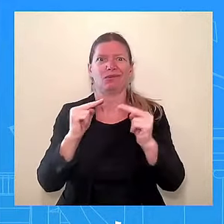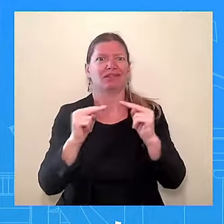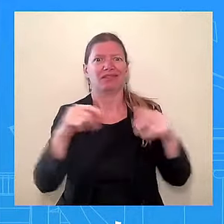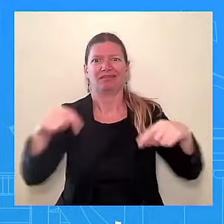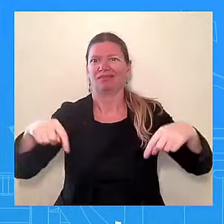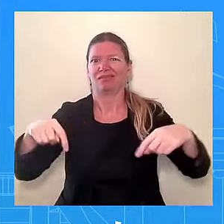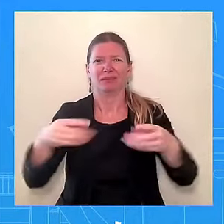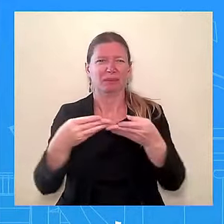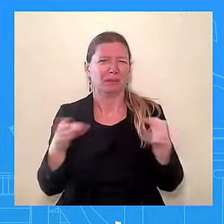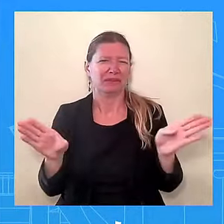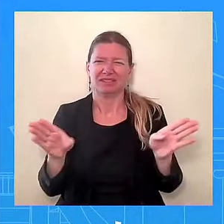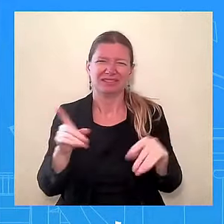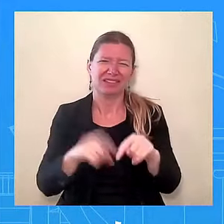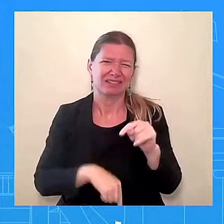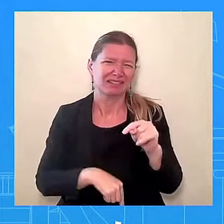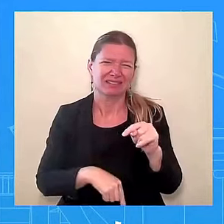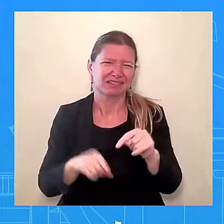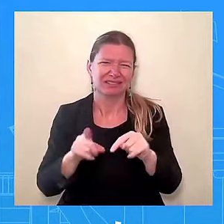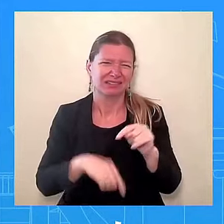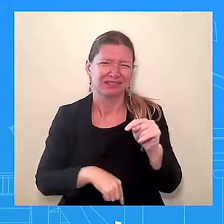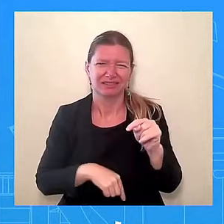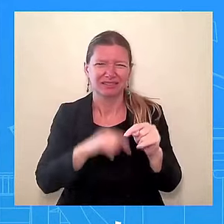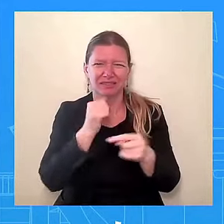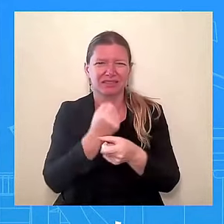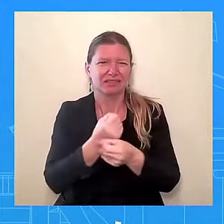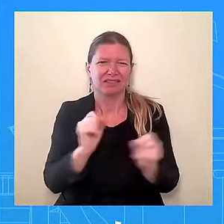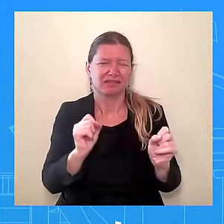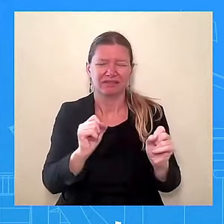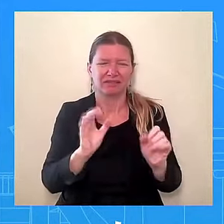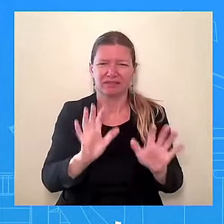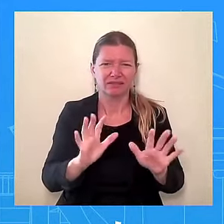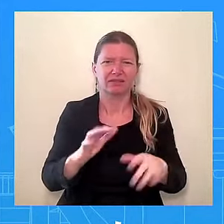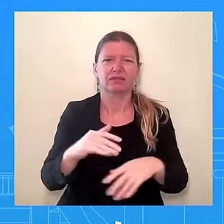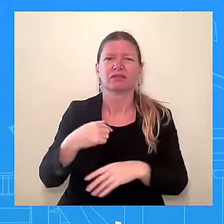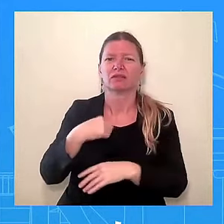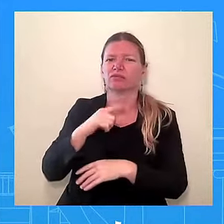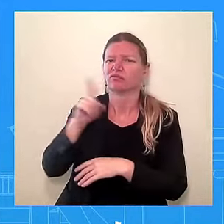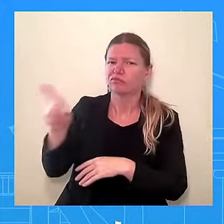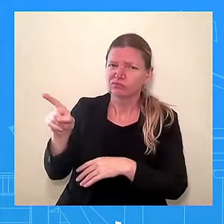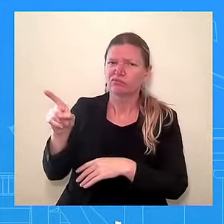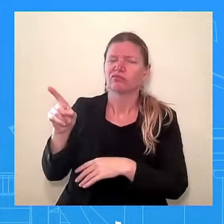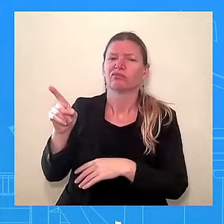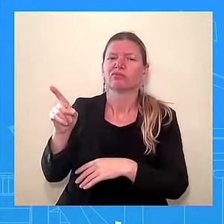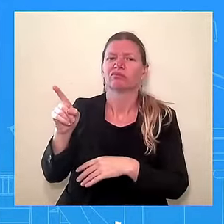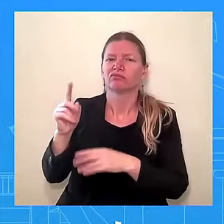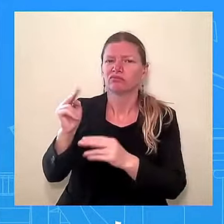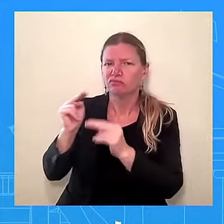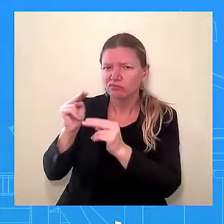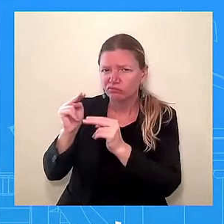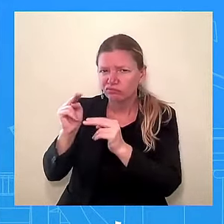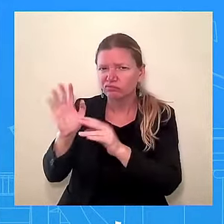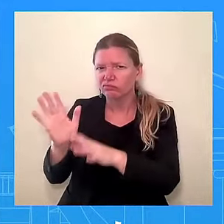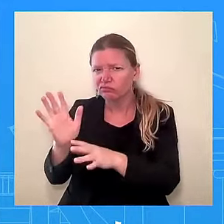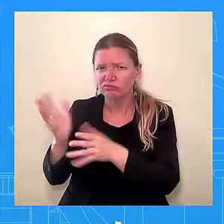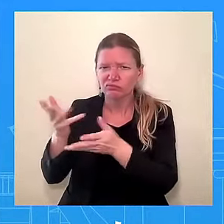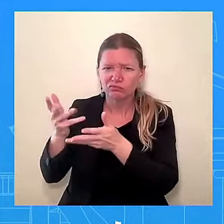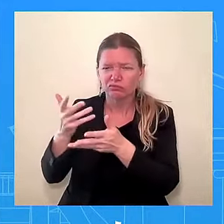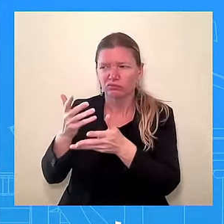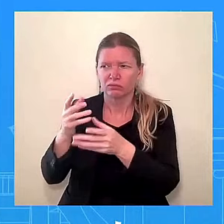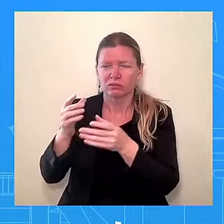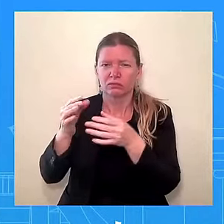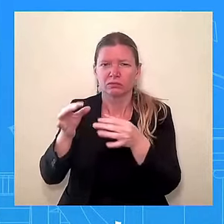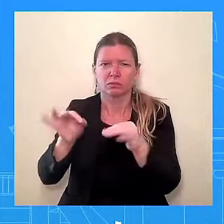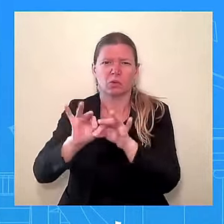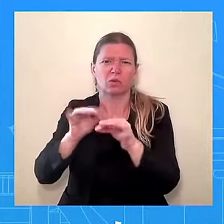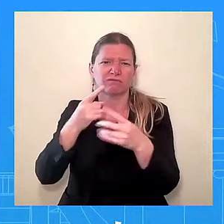that we get this job done, get this work done. I do not have any specifics. I would not be able to do that from here because